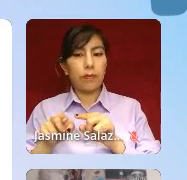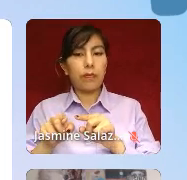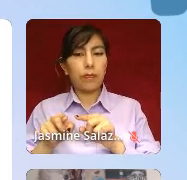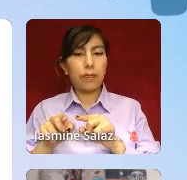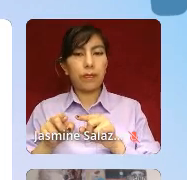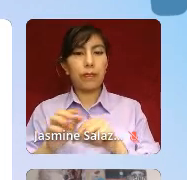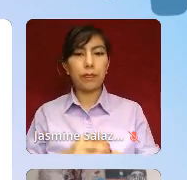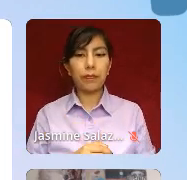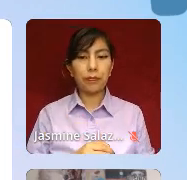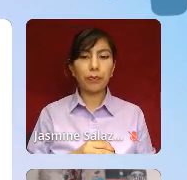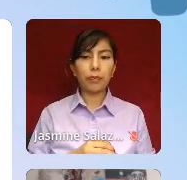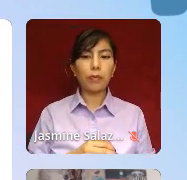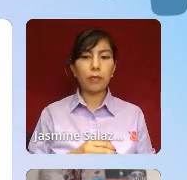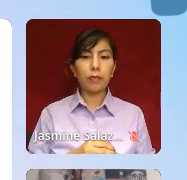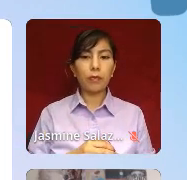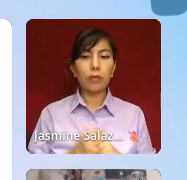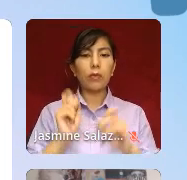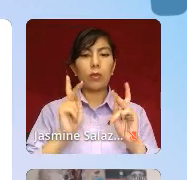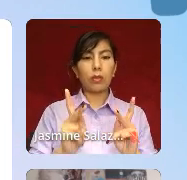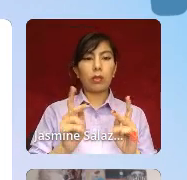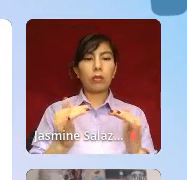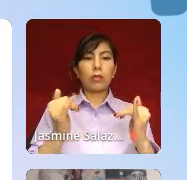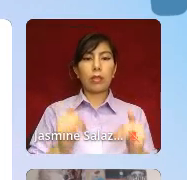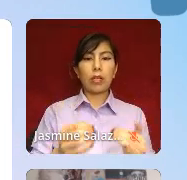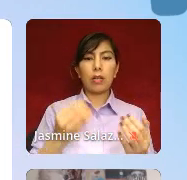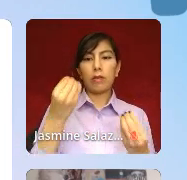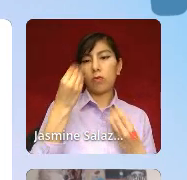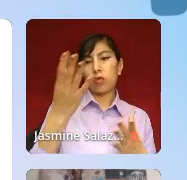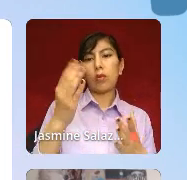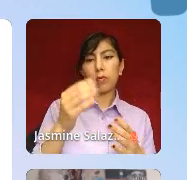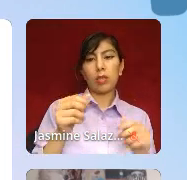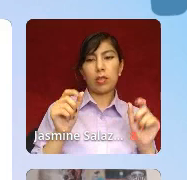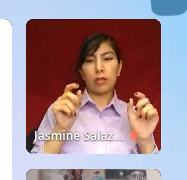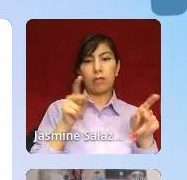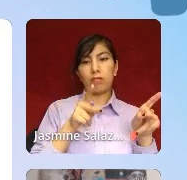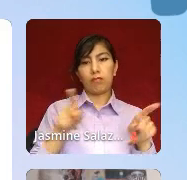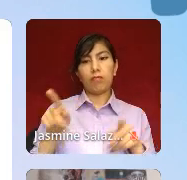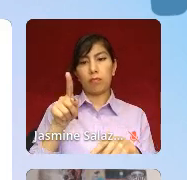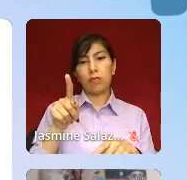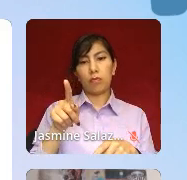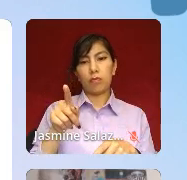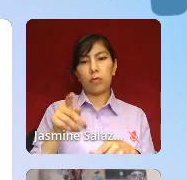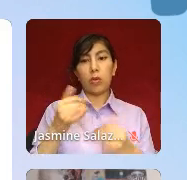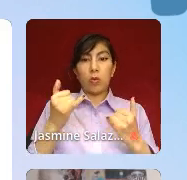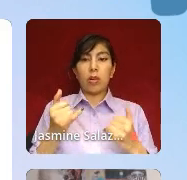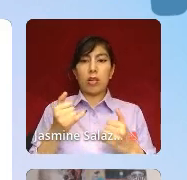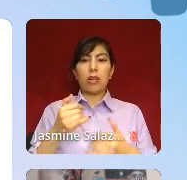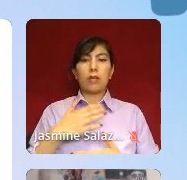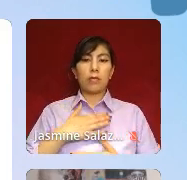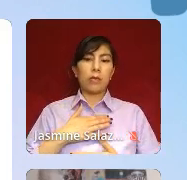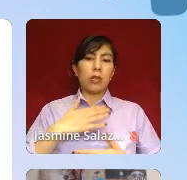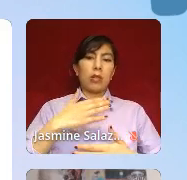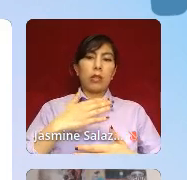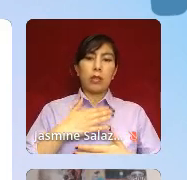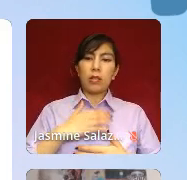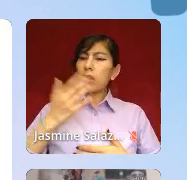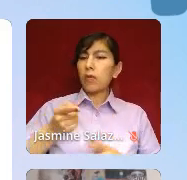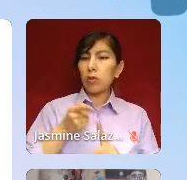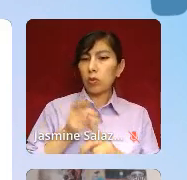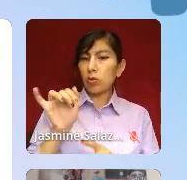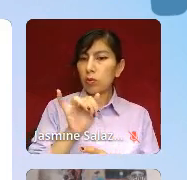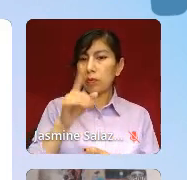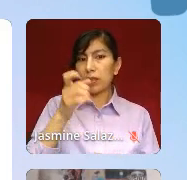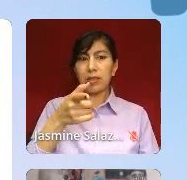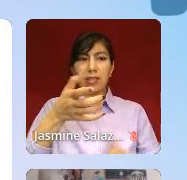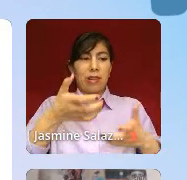All right, we're going to get into a data slide. I'm going to take another deep breath and invite you all. This is all heavy stuff, but we're going to get